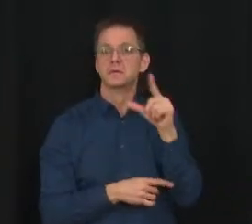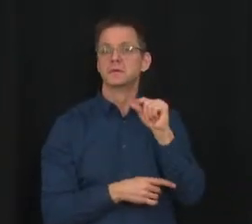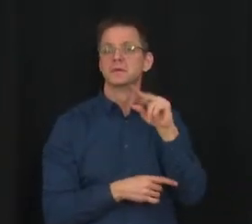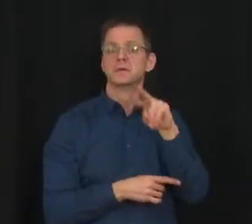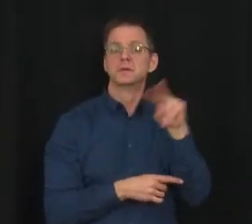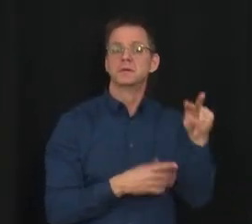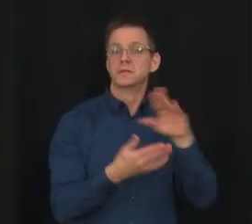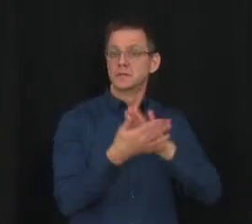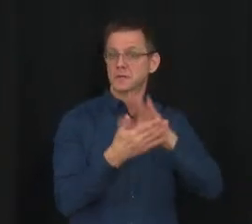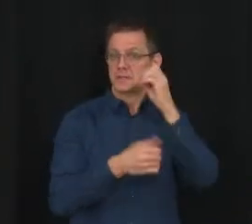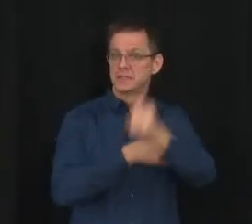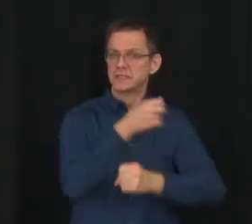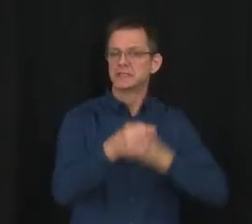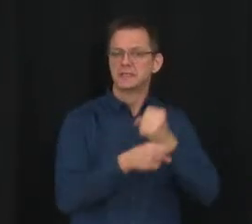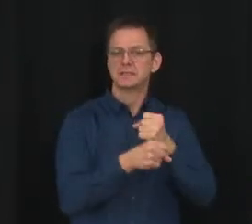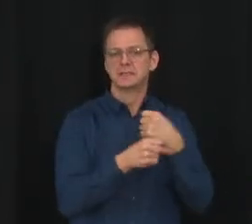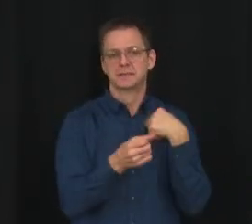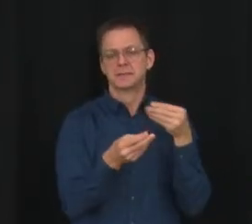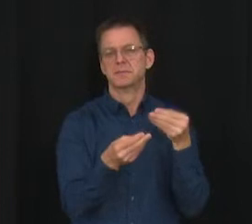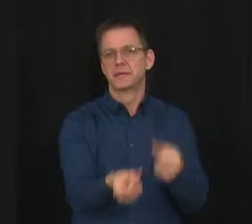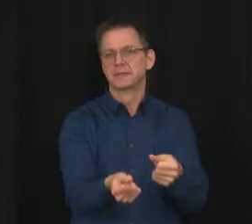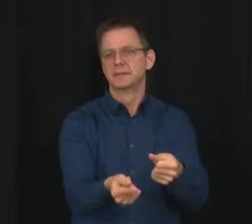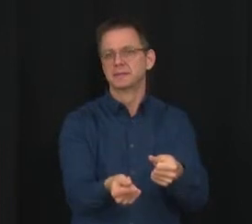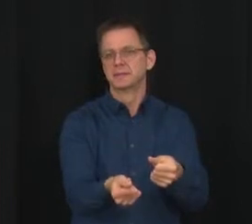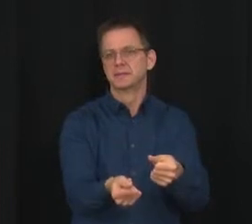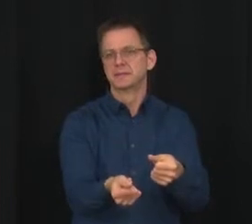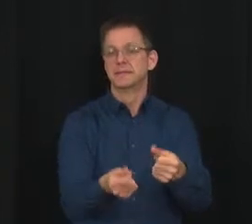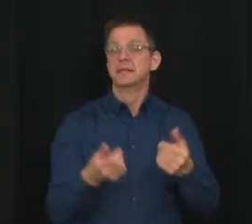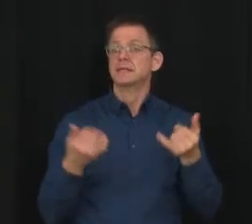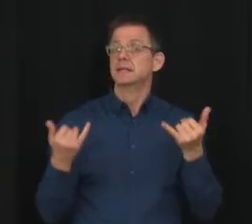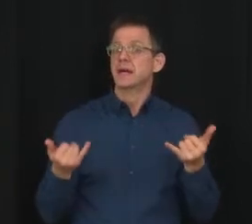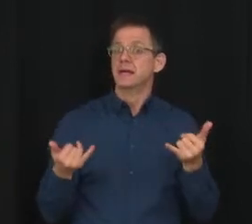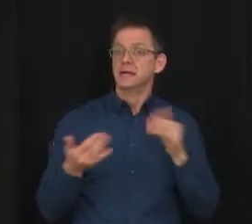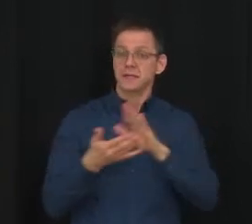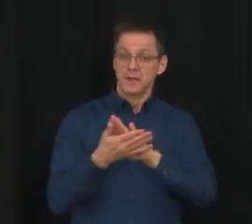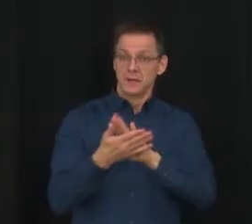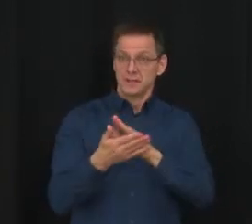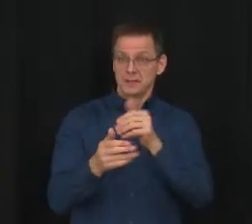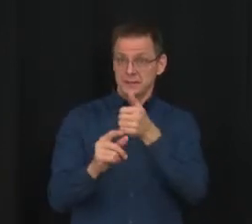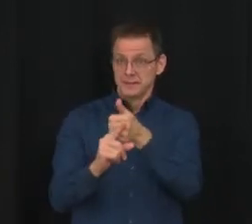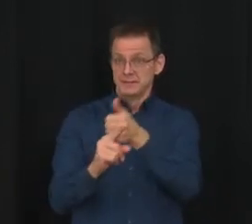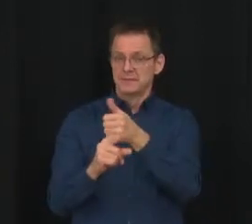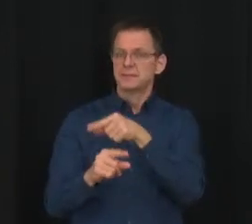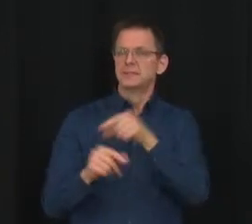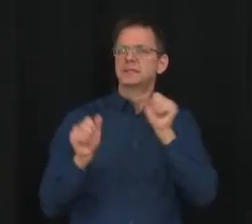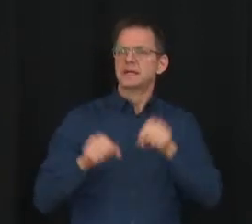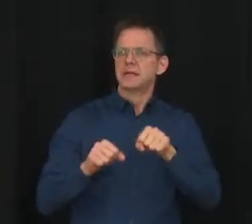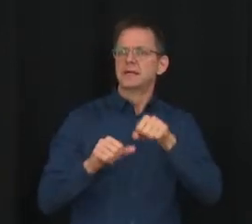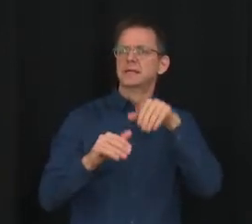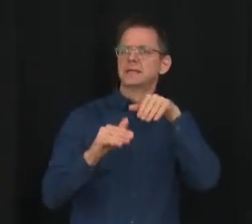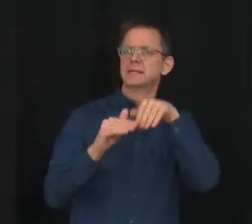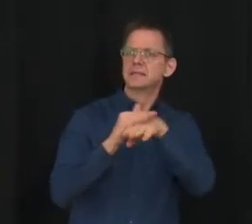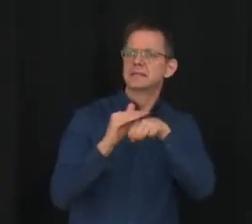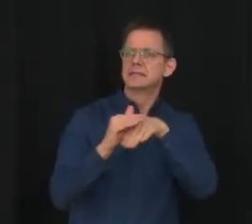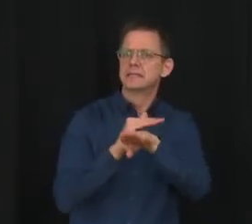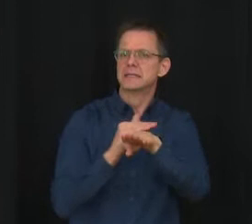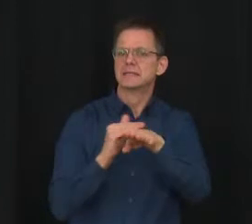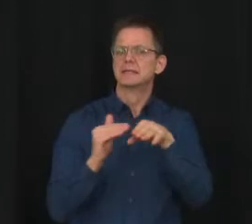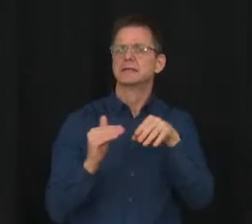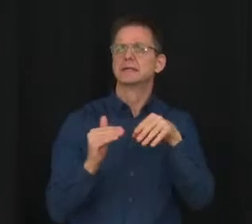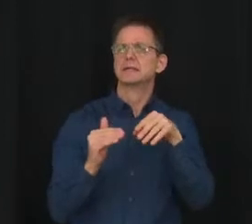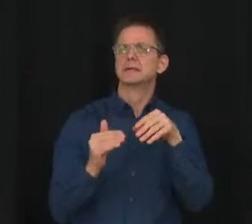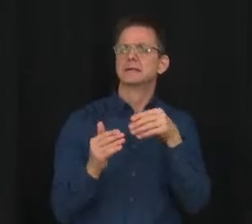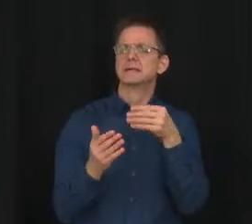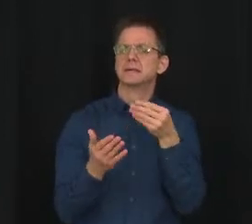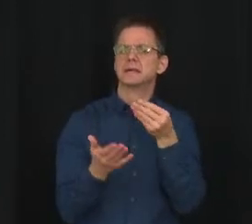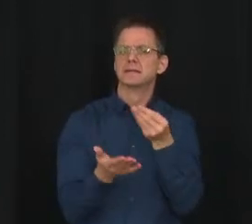reserves, including operating reserves, which have grown to $464 million, an increase of more than